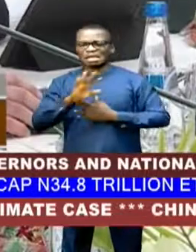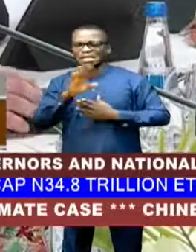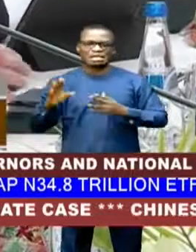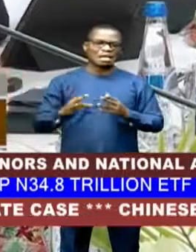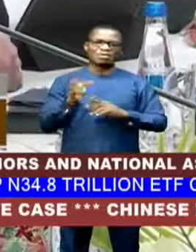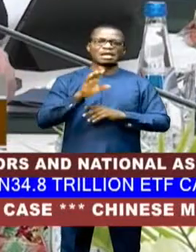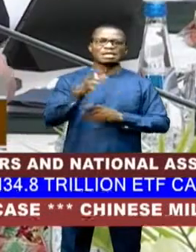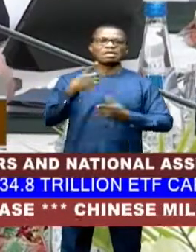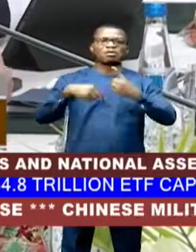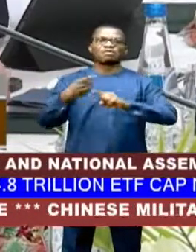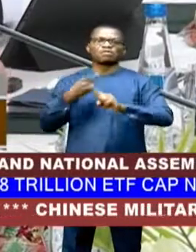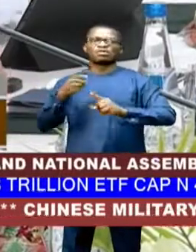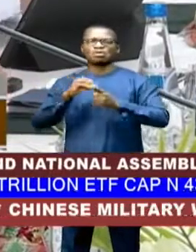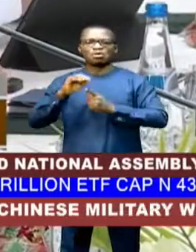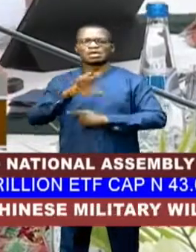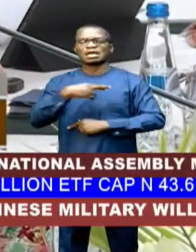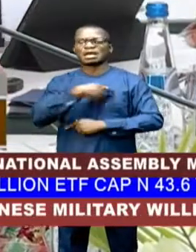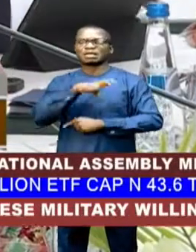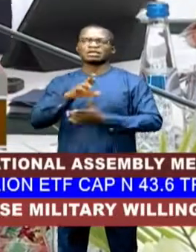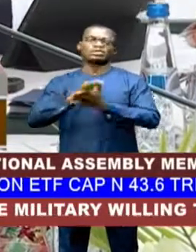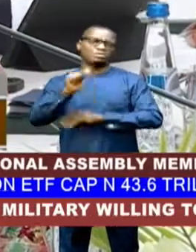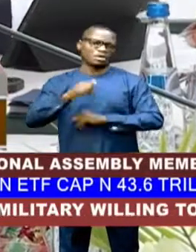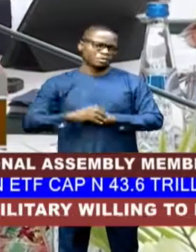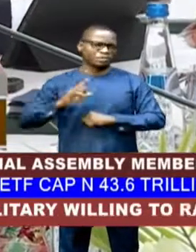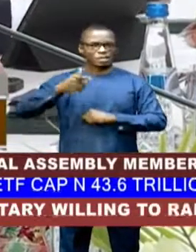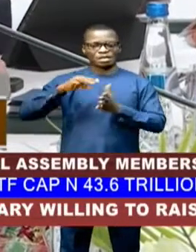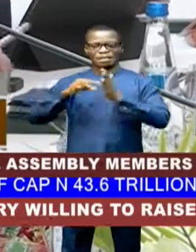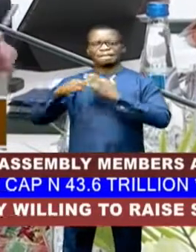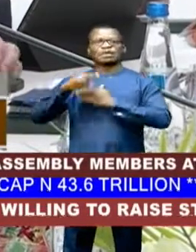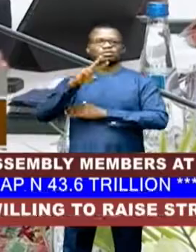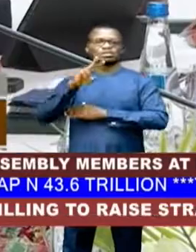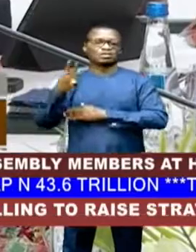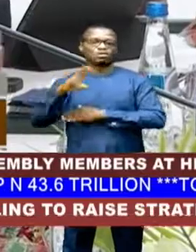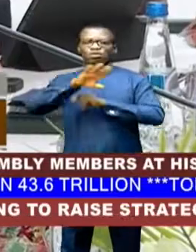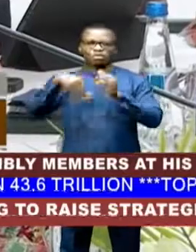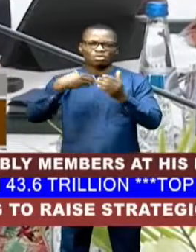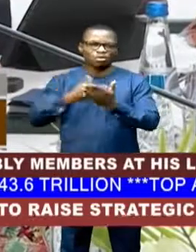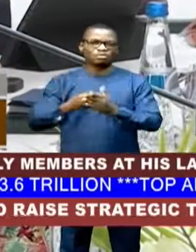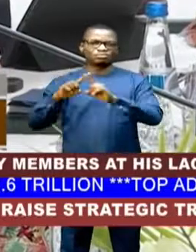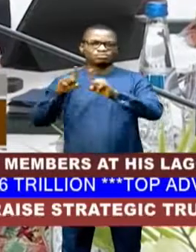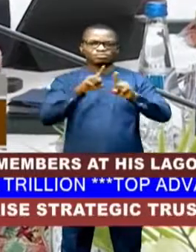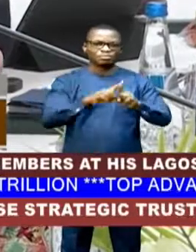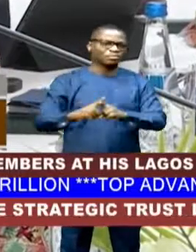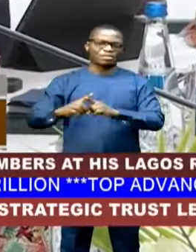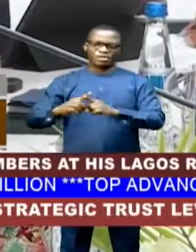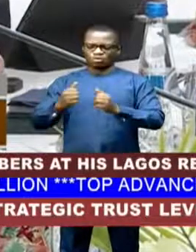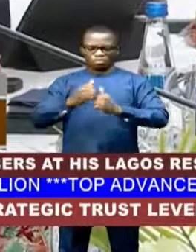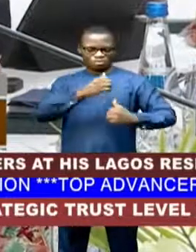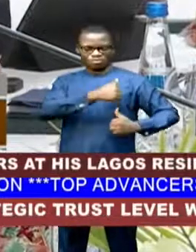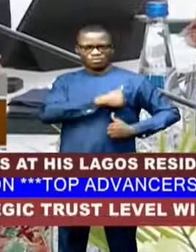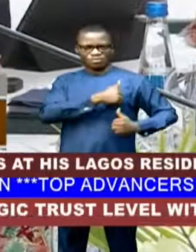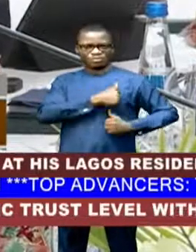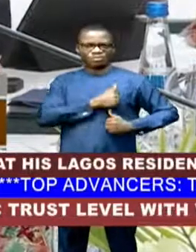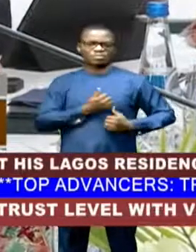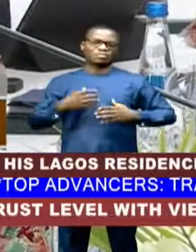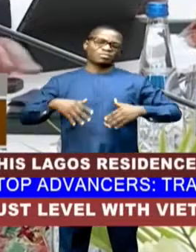ethnicity, or religious beliefs. Late on March 22, unidentified individuals dressed in military fatigues